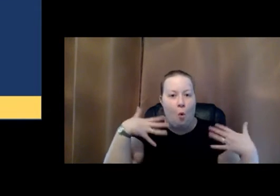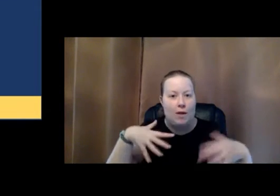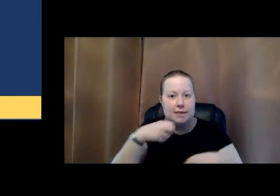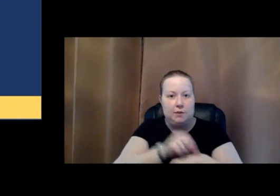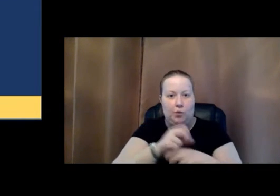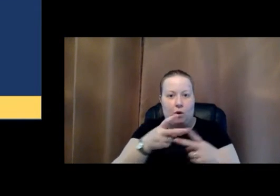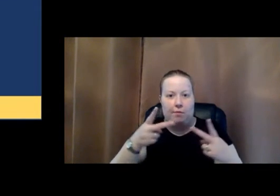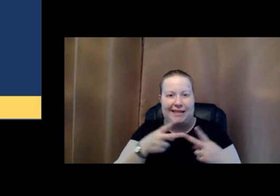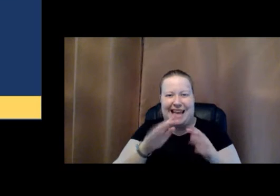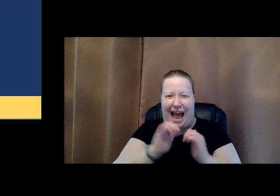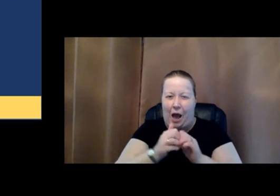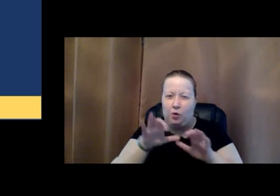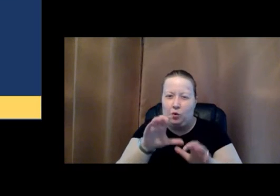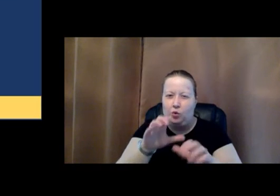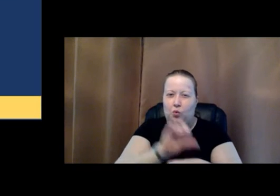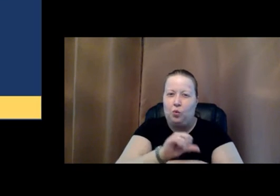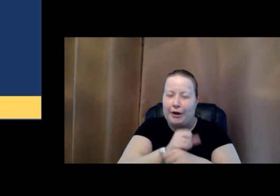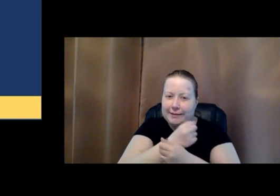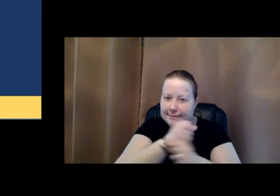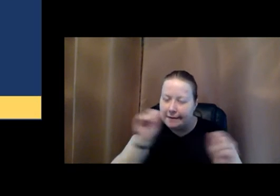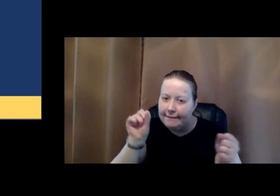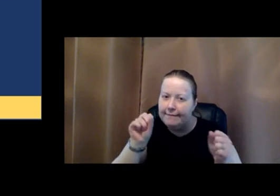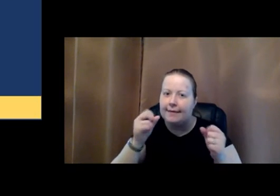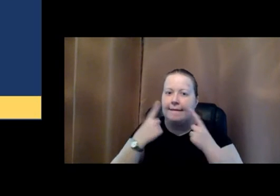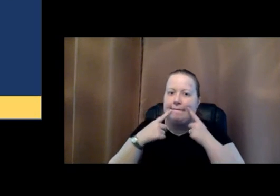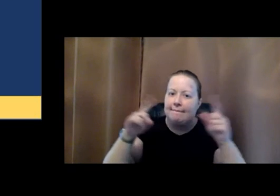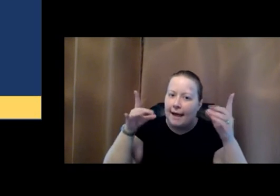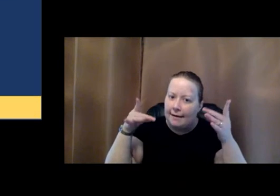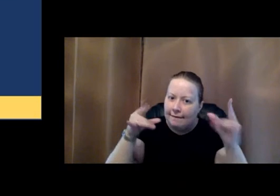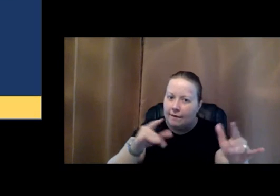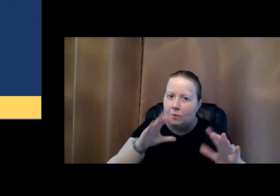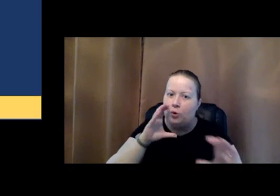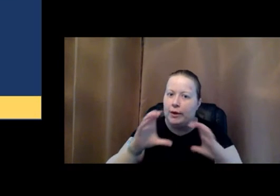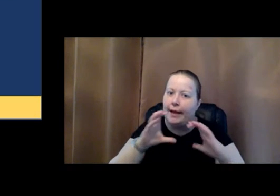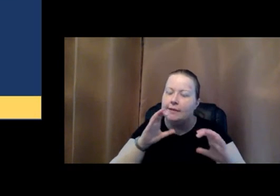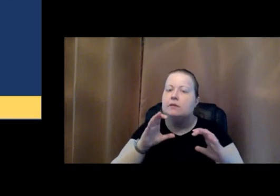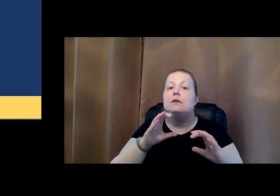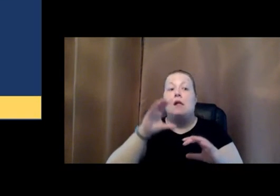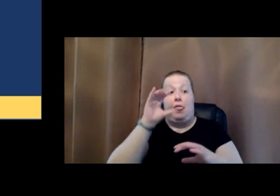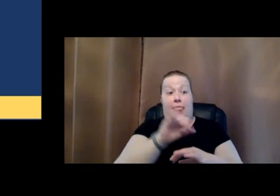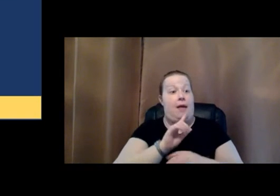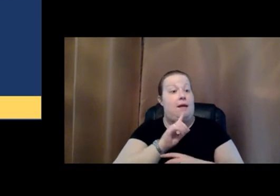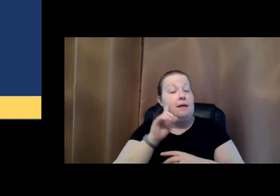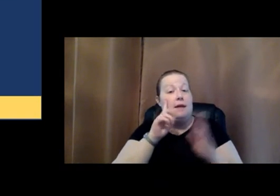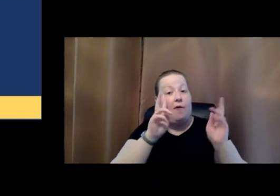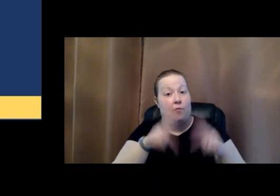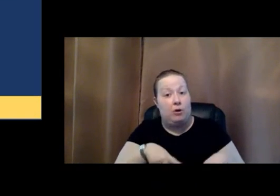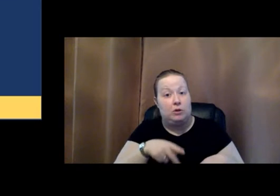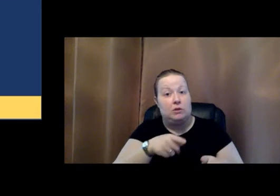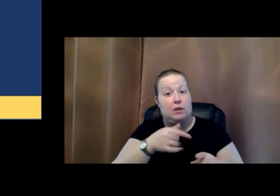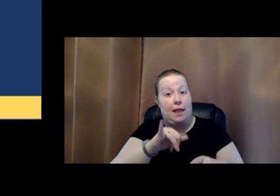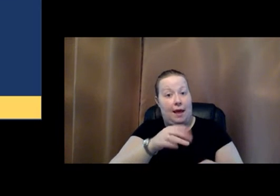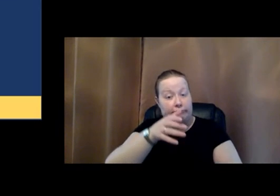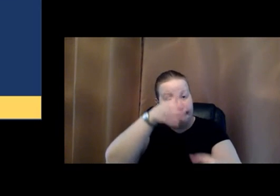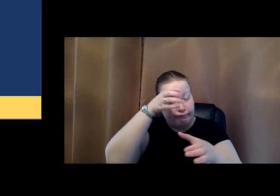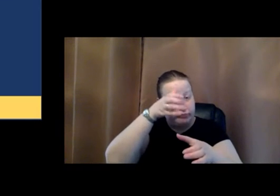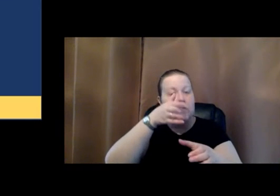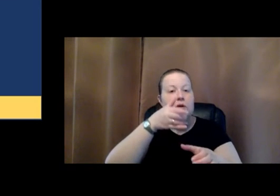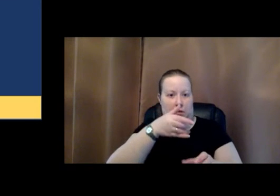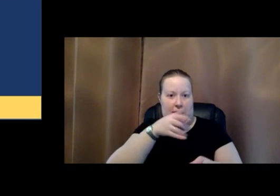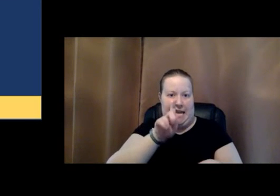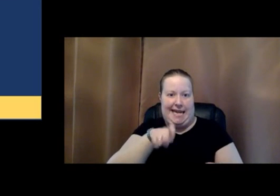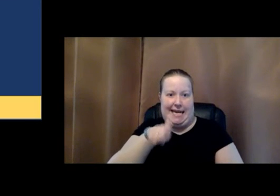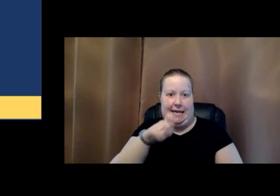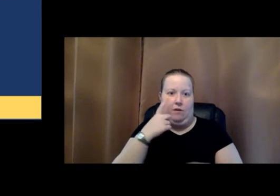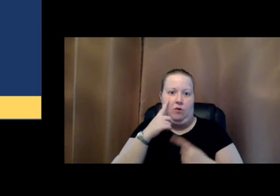safely and with effective communication, this deaf person who has that expertise is needed for us to do